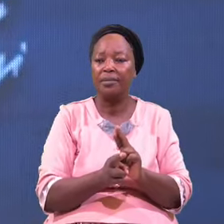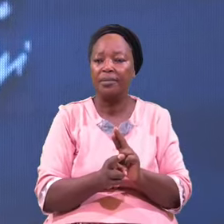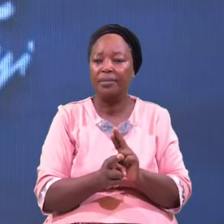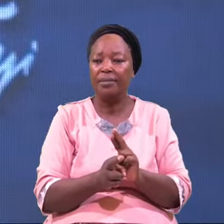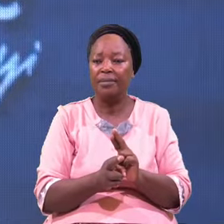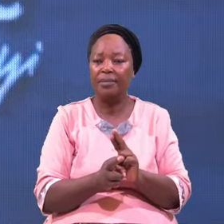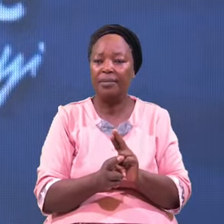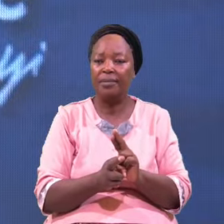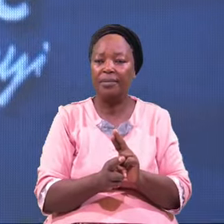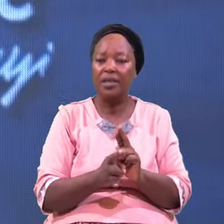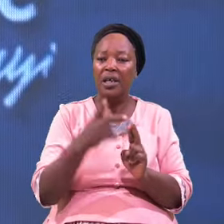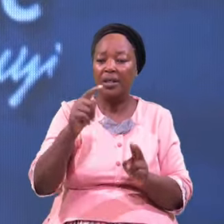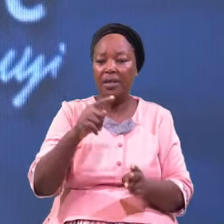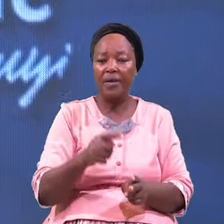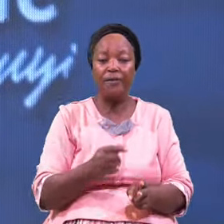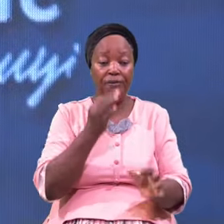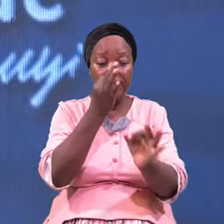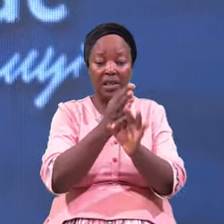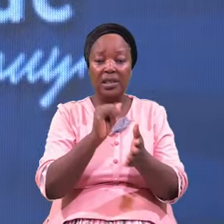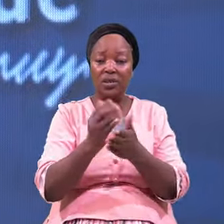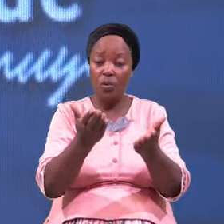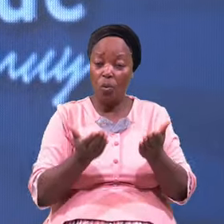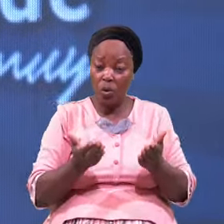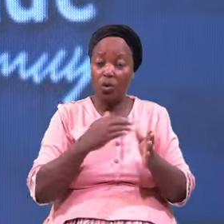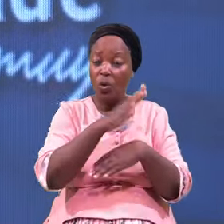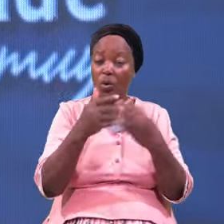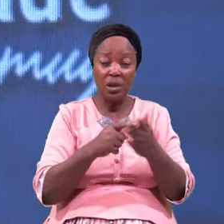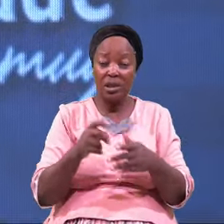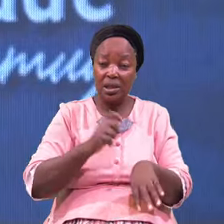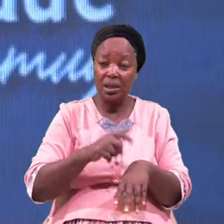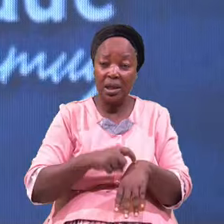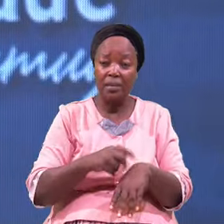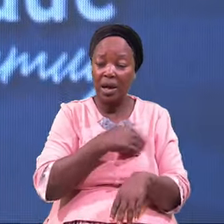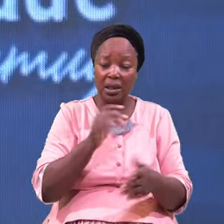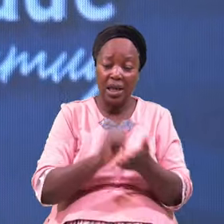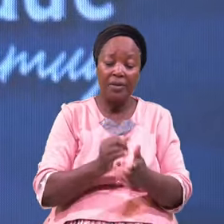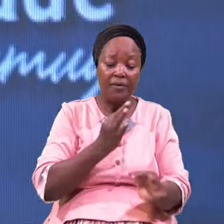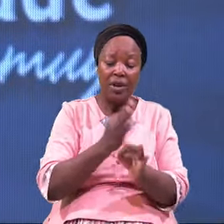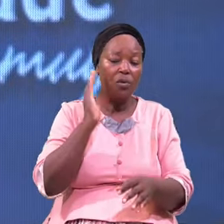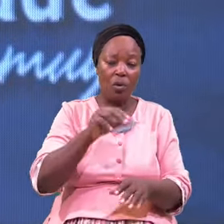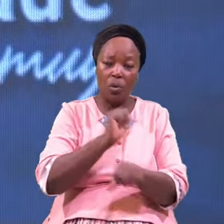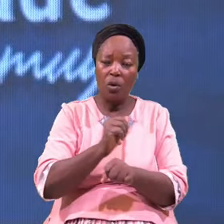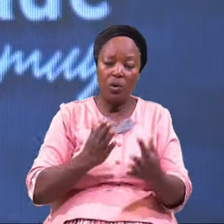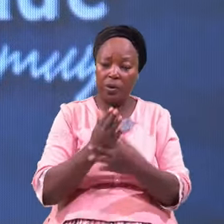The Faith Will Be Activated And The Faith Will Walk Through Repentance